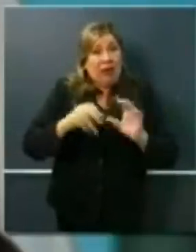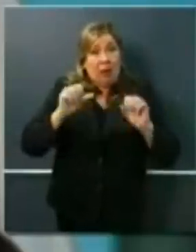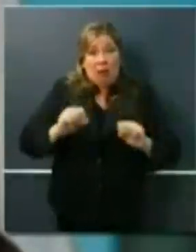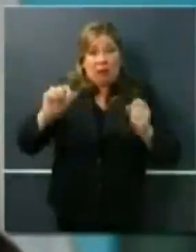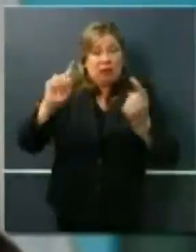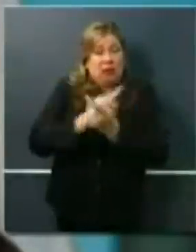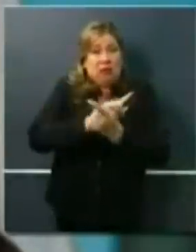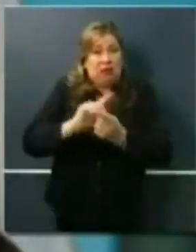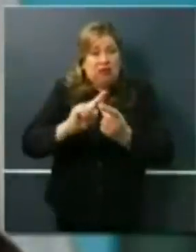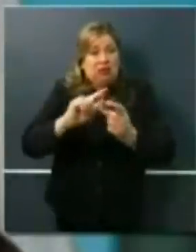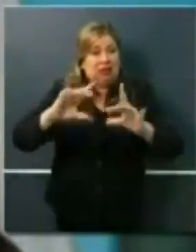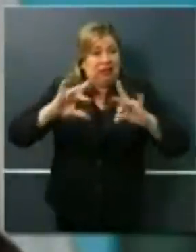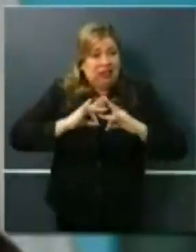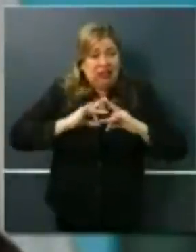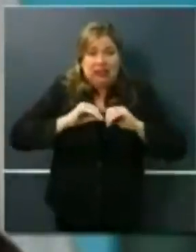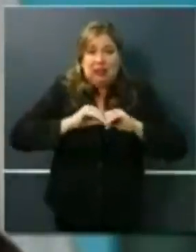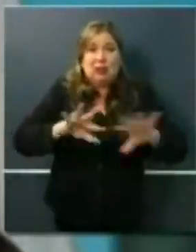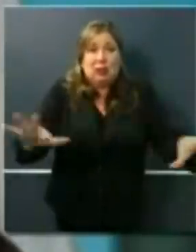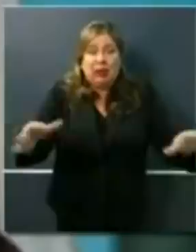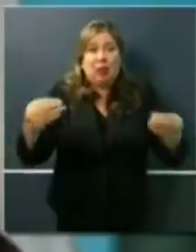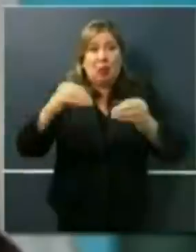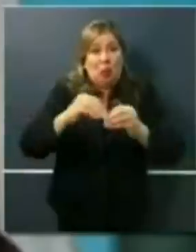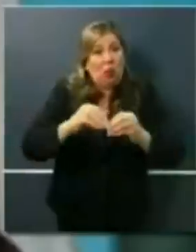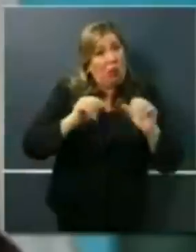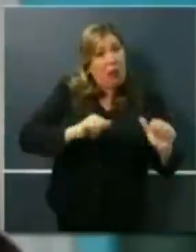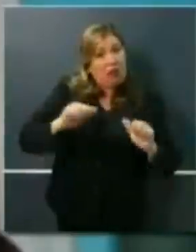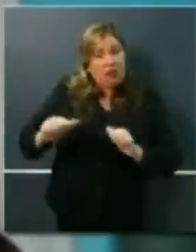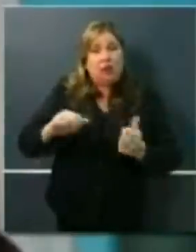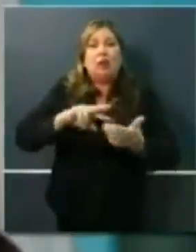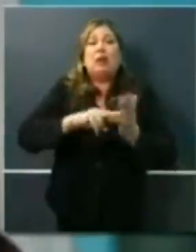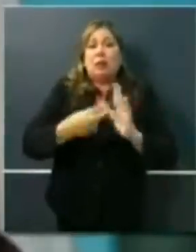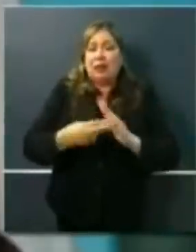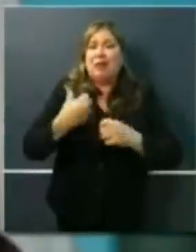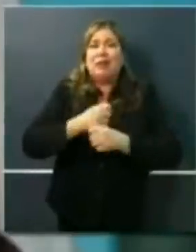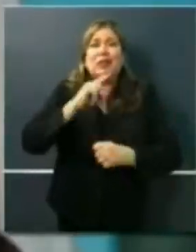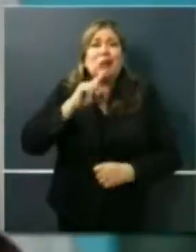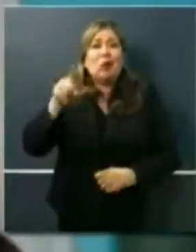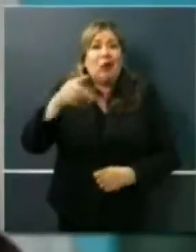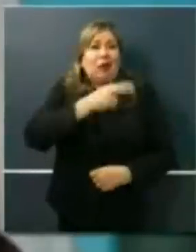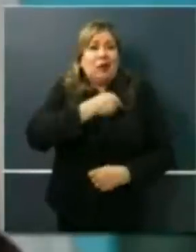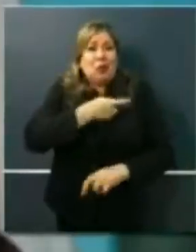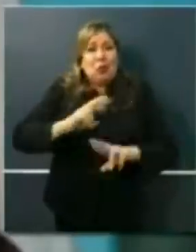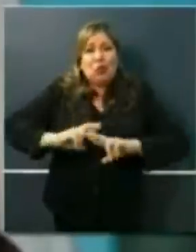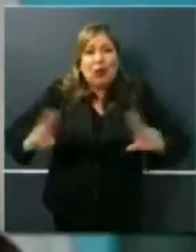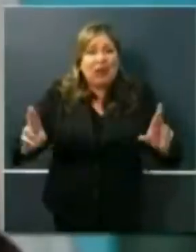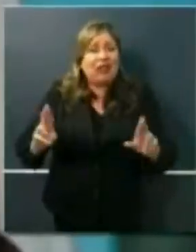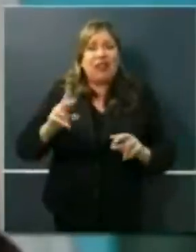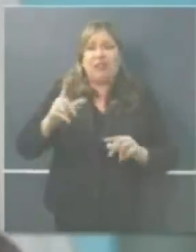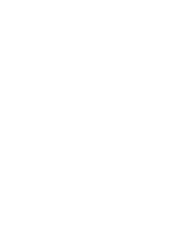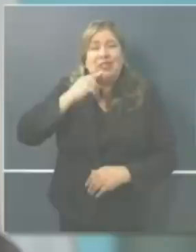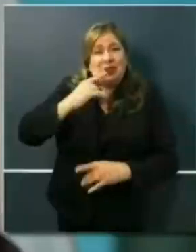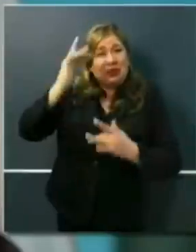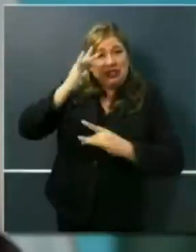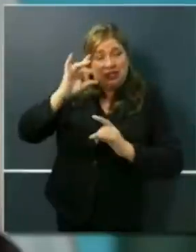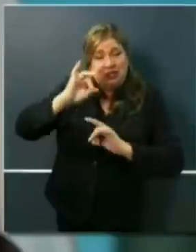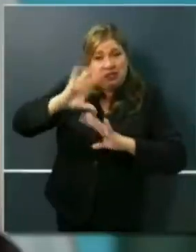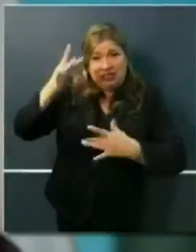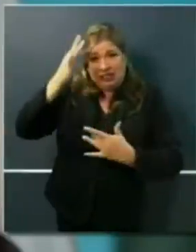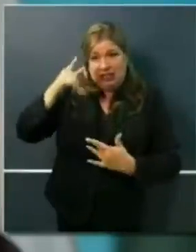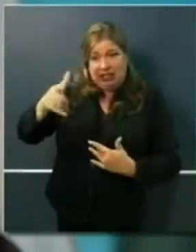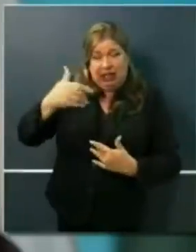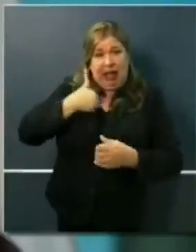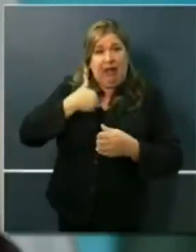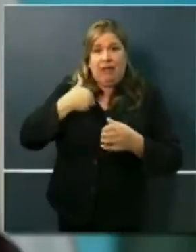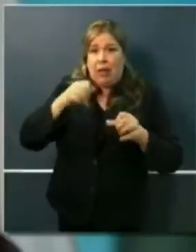need to make sure that that infrastructure is protected and to make sure that those assets are well-prepared. The fourth